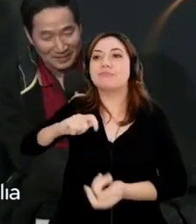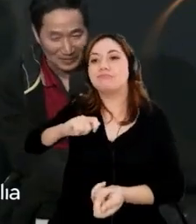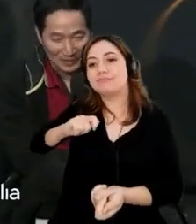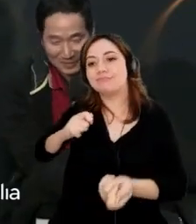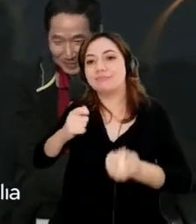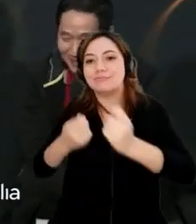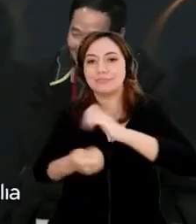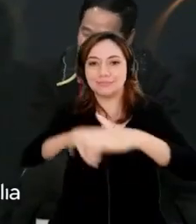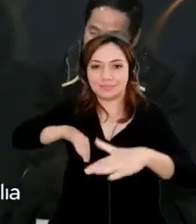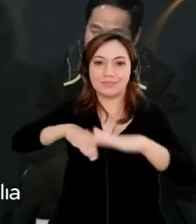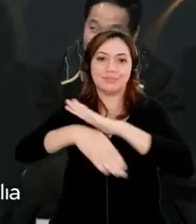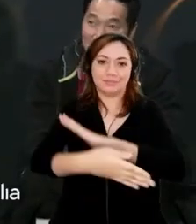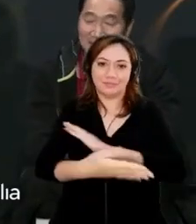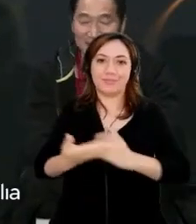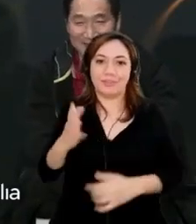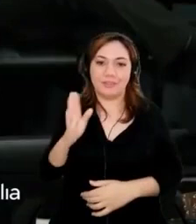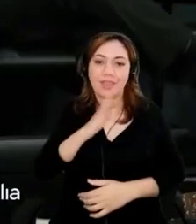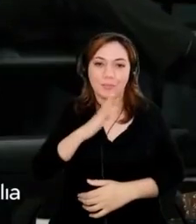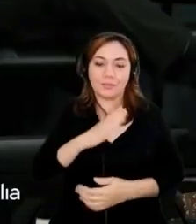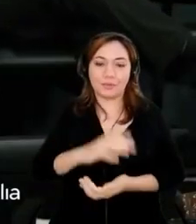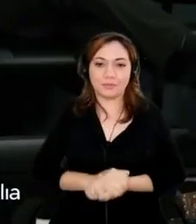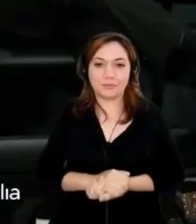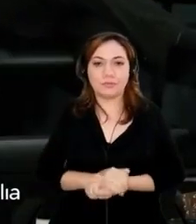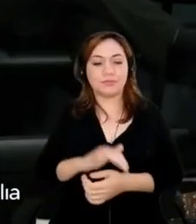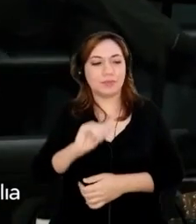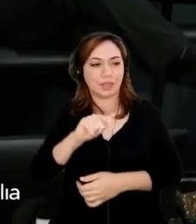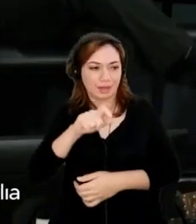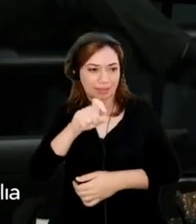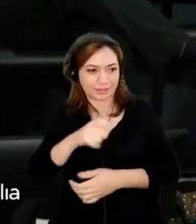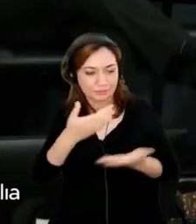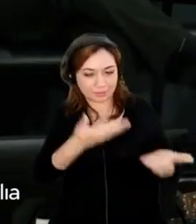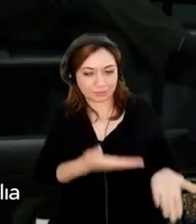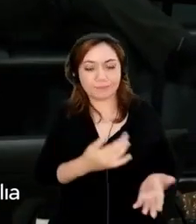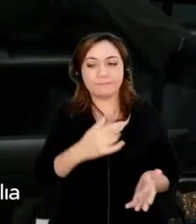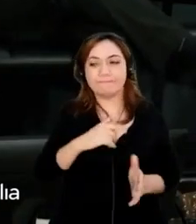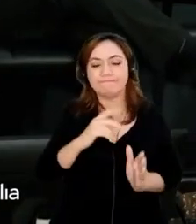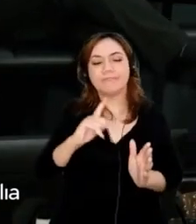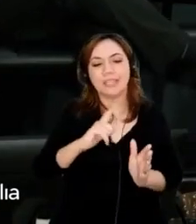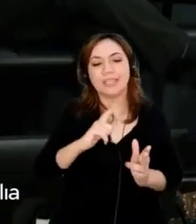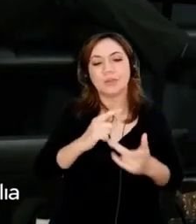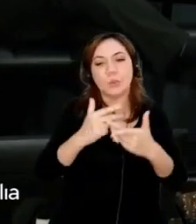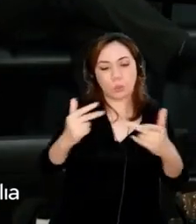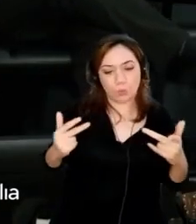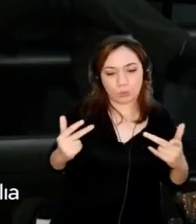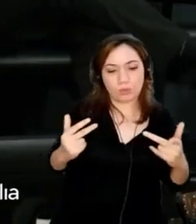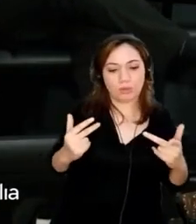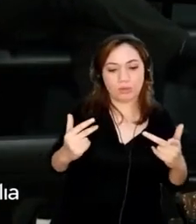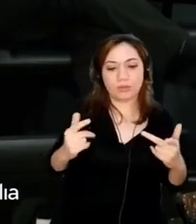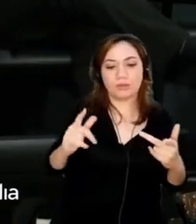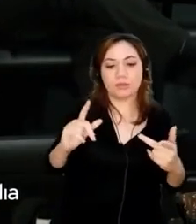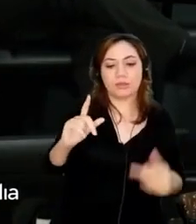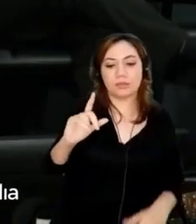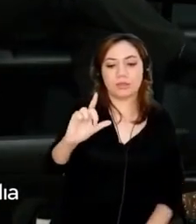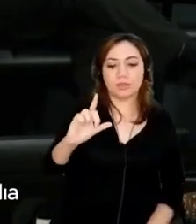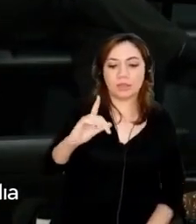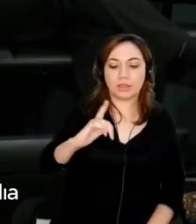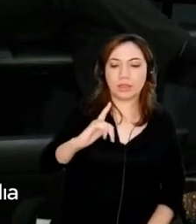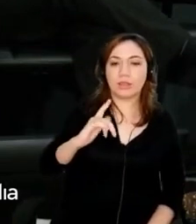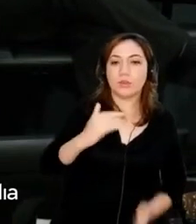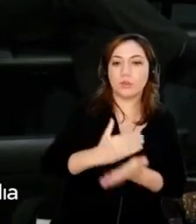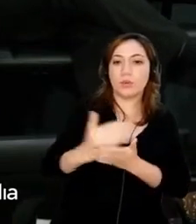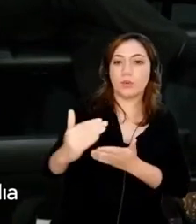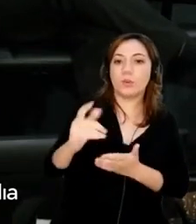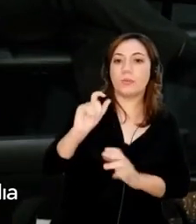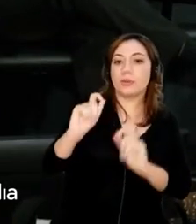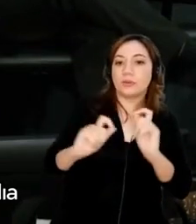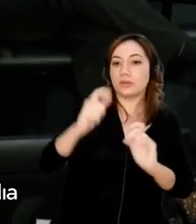Yeah. A couple of things. The first thing is change the mindset a little bit. I start with AI and I say, that's fearful